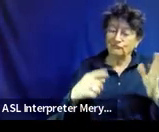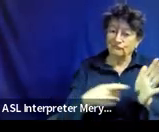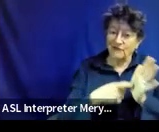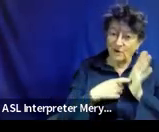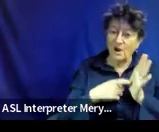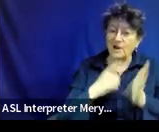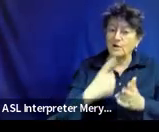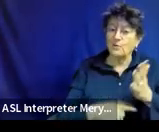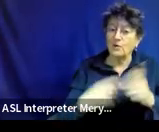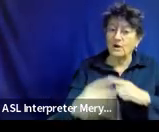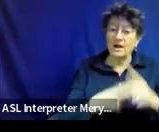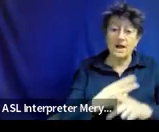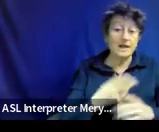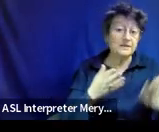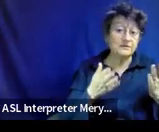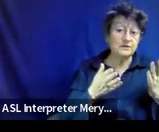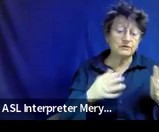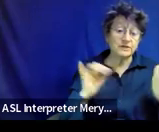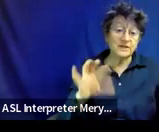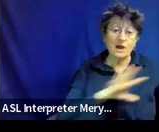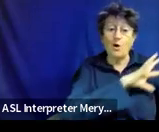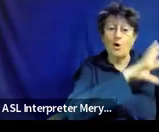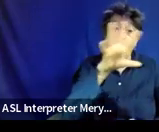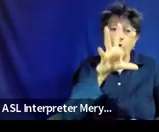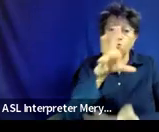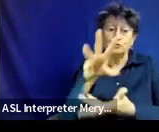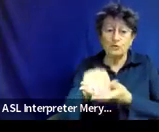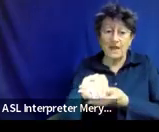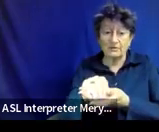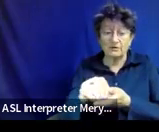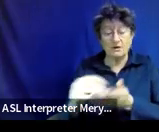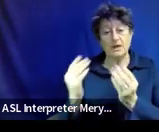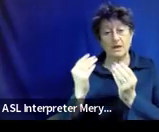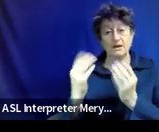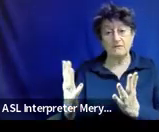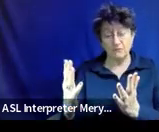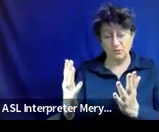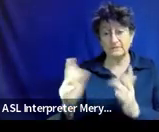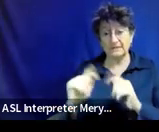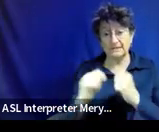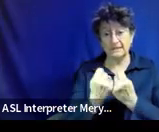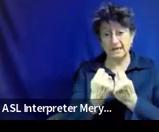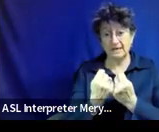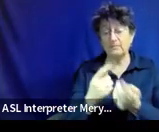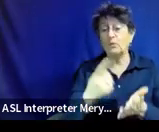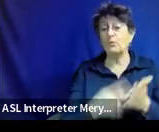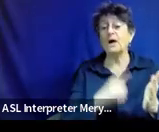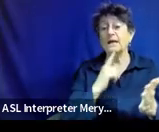tells the team what the least restrictive environment should be for that student.